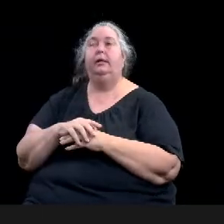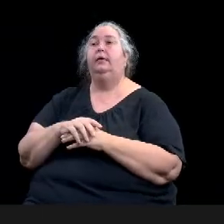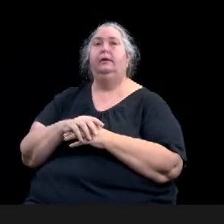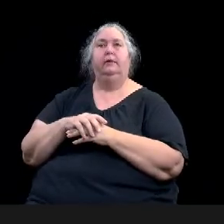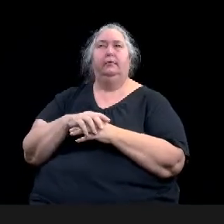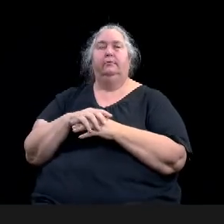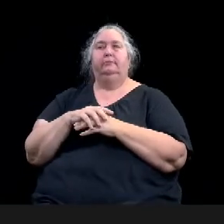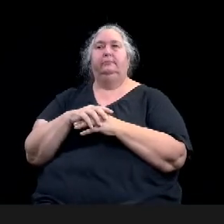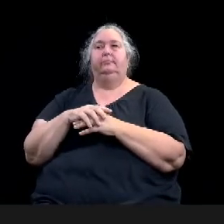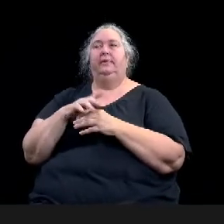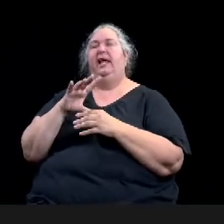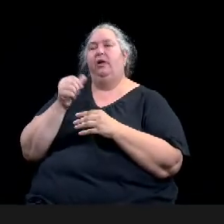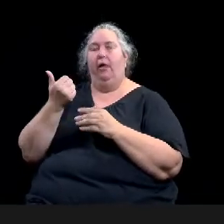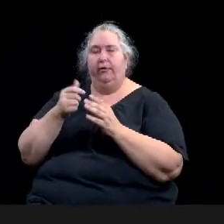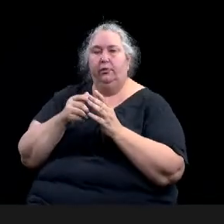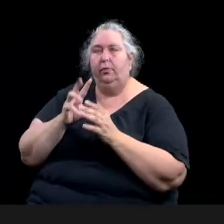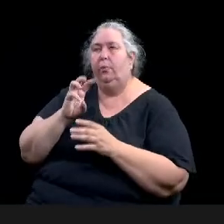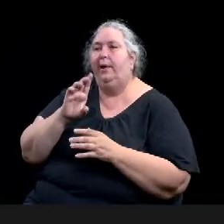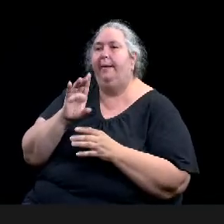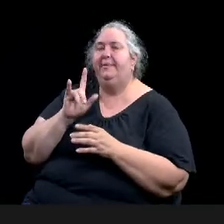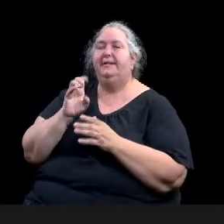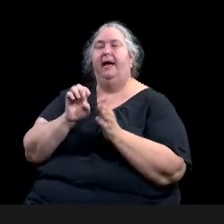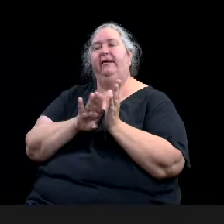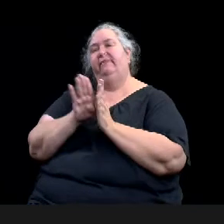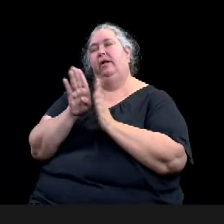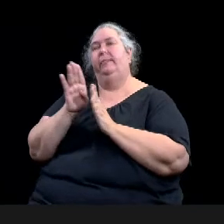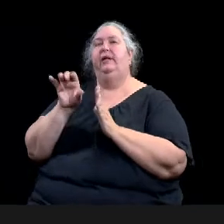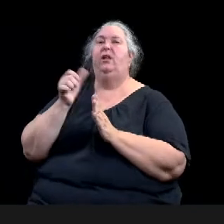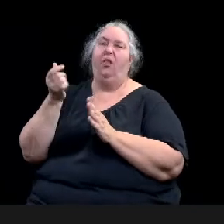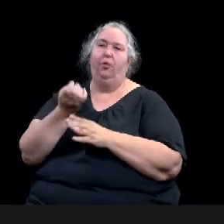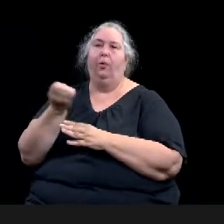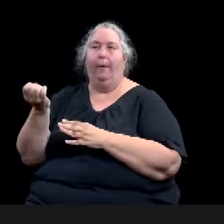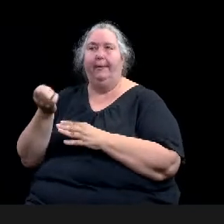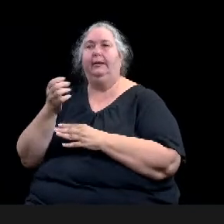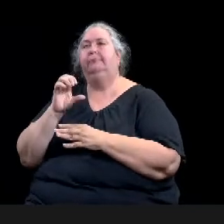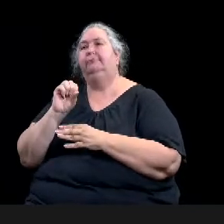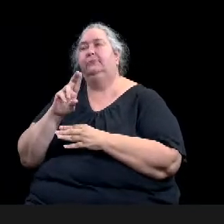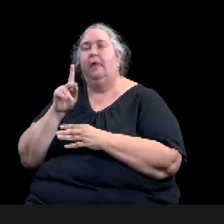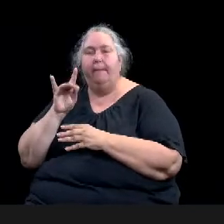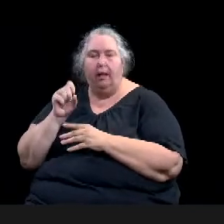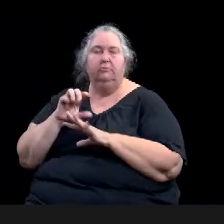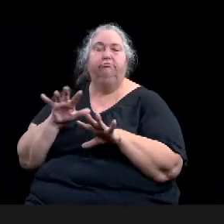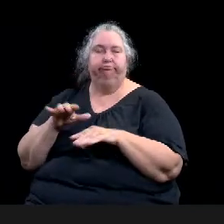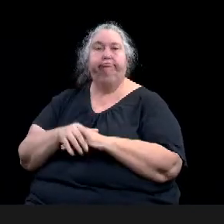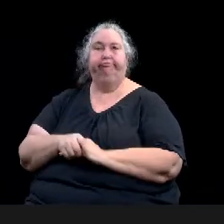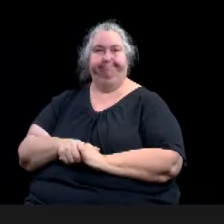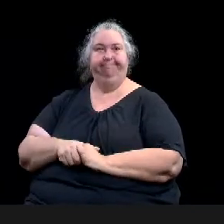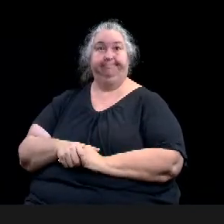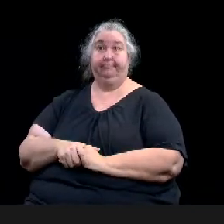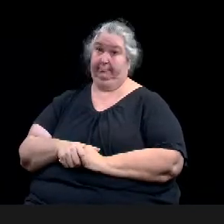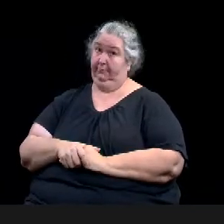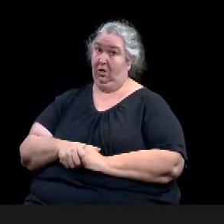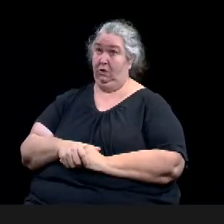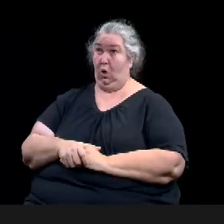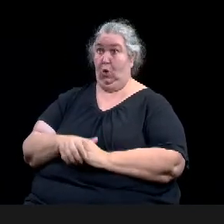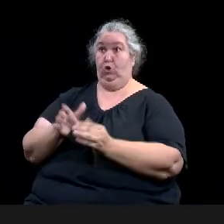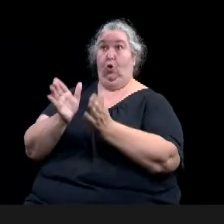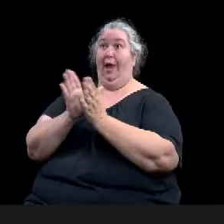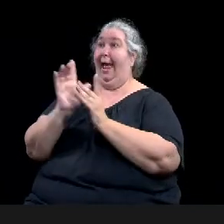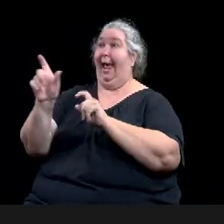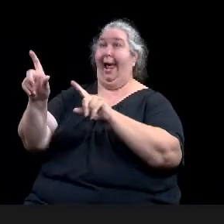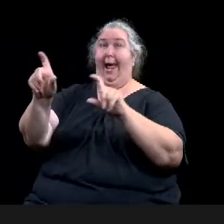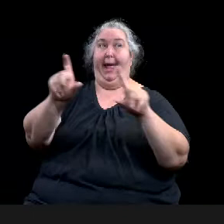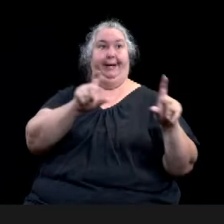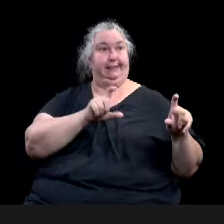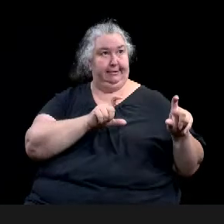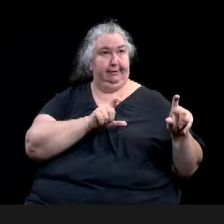So, asking the neighborhoods, um, if they were given a grant, uh, that required a match, what would their ability be to,